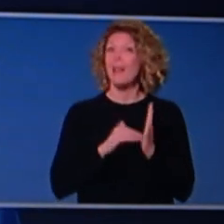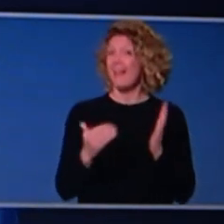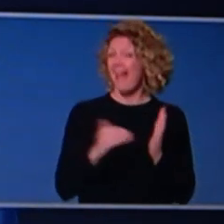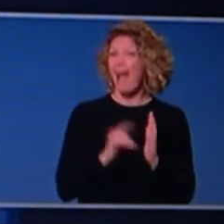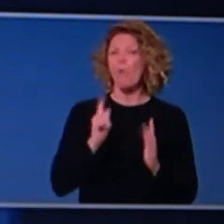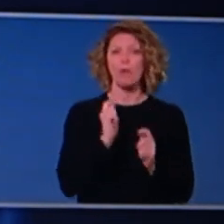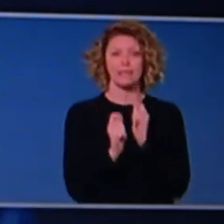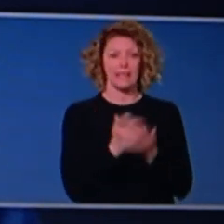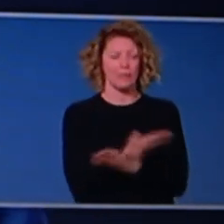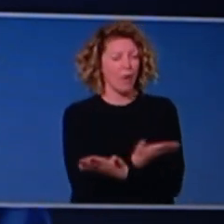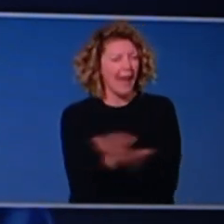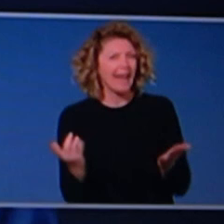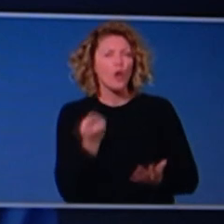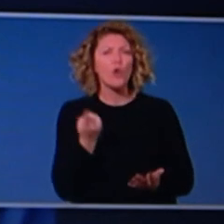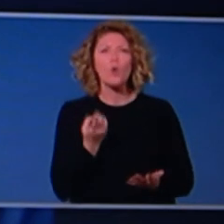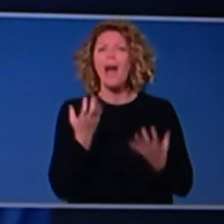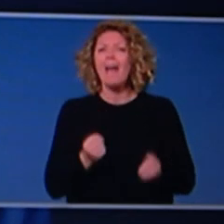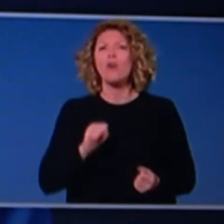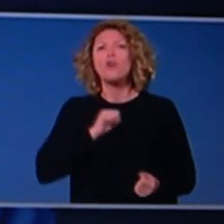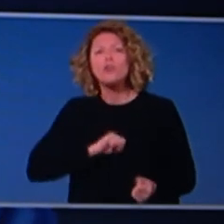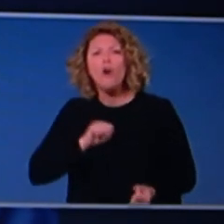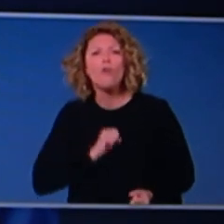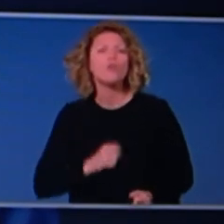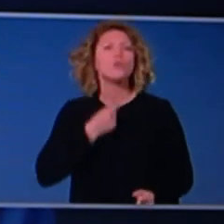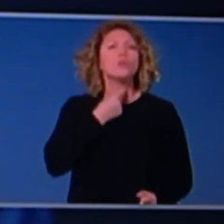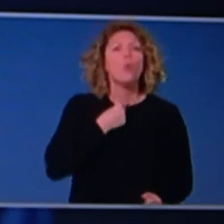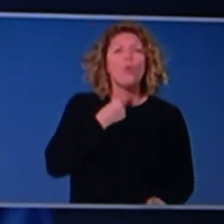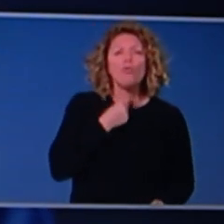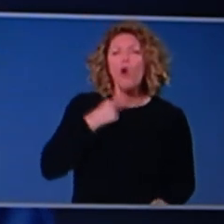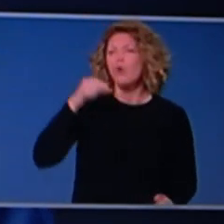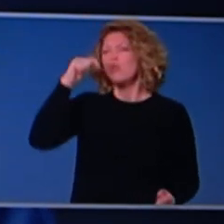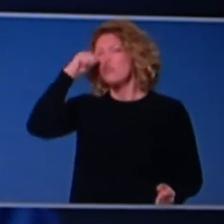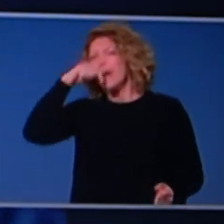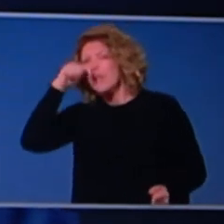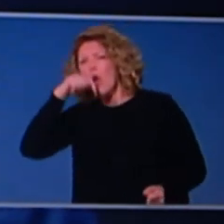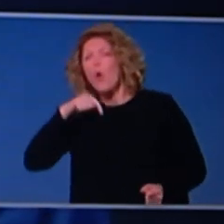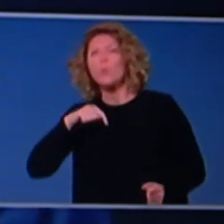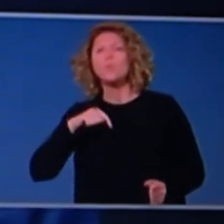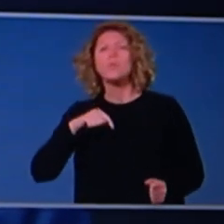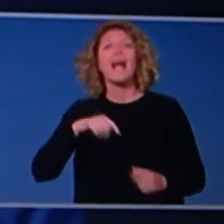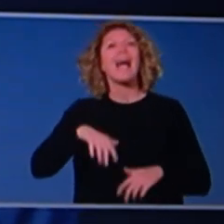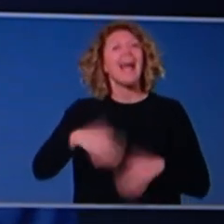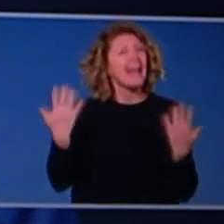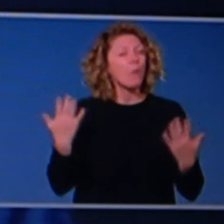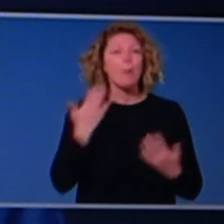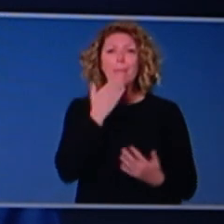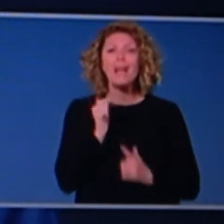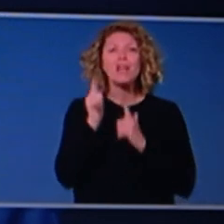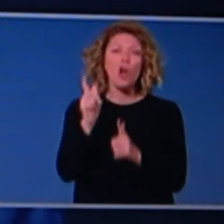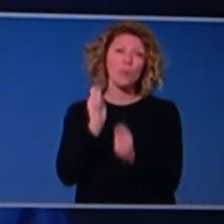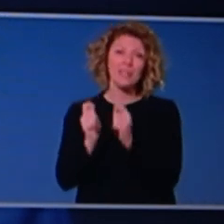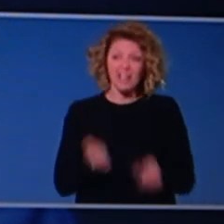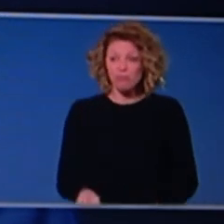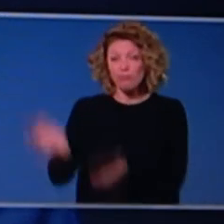any respiratory symptoms, a cough or a cold or a sore throat or runny nose, please get tested. It's safe to get